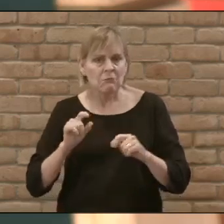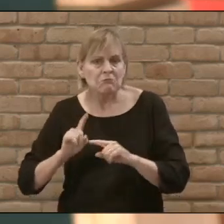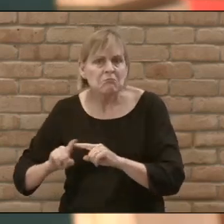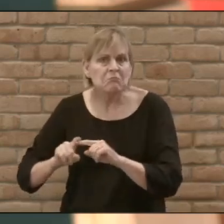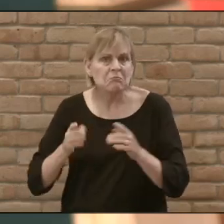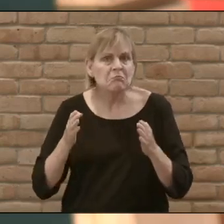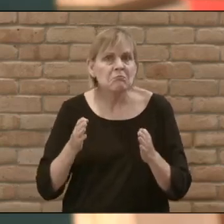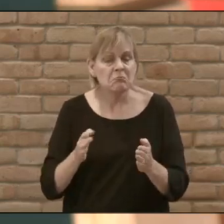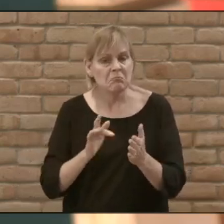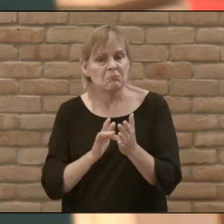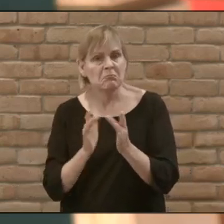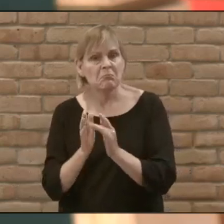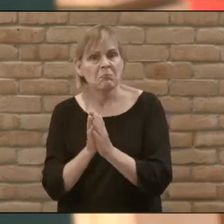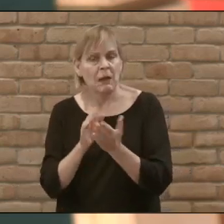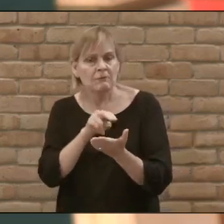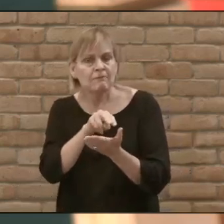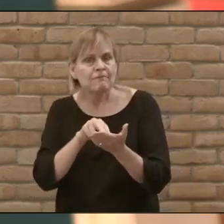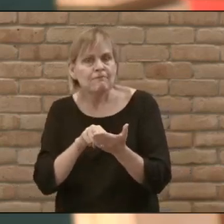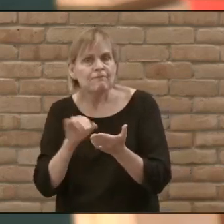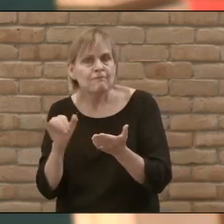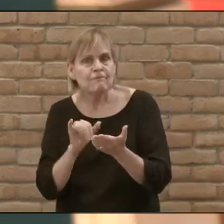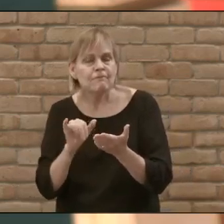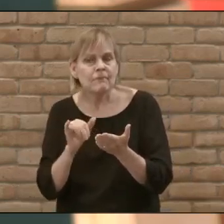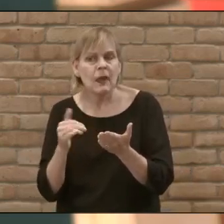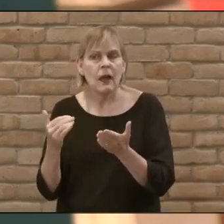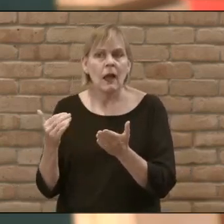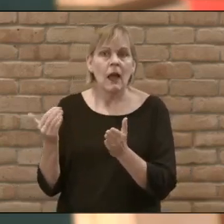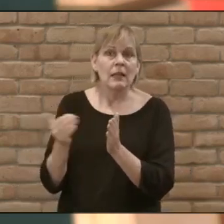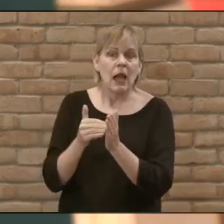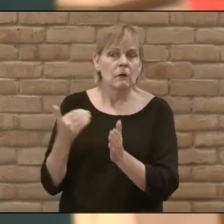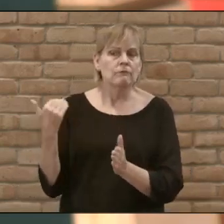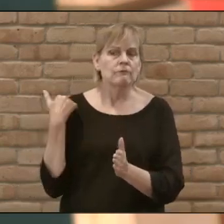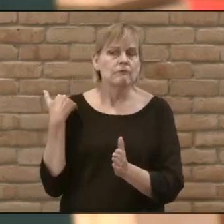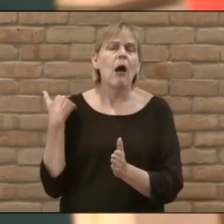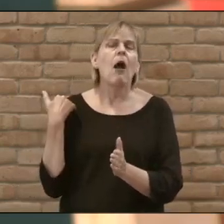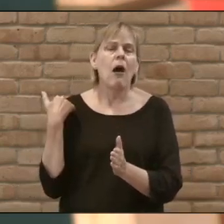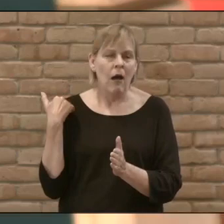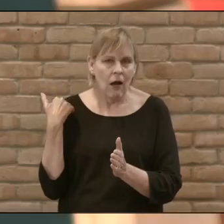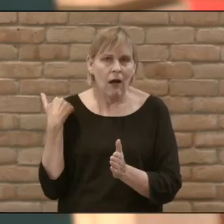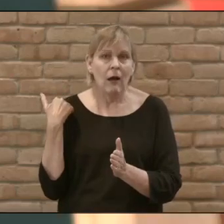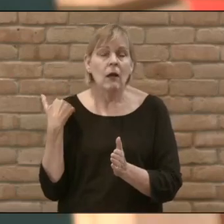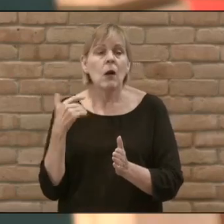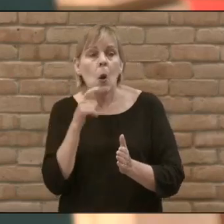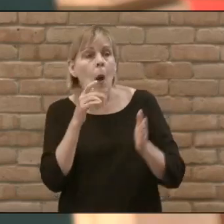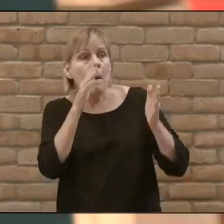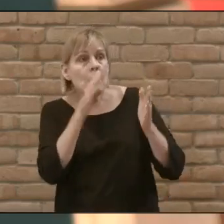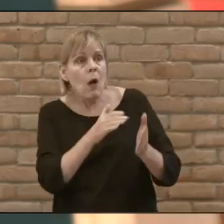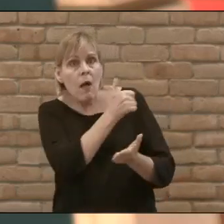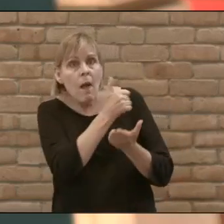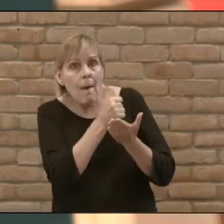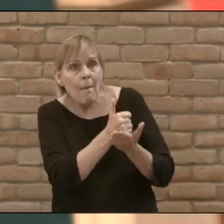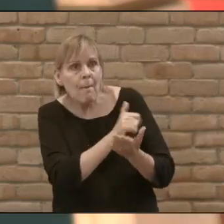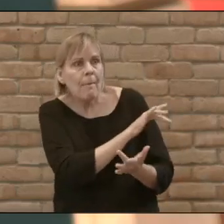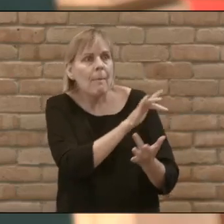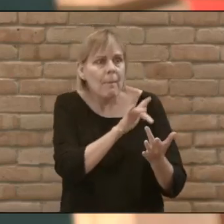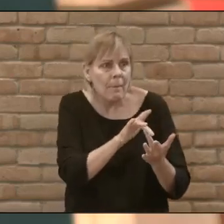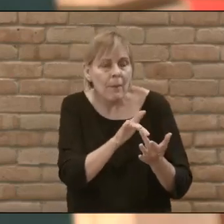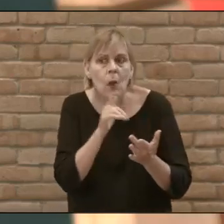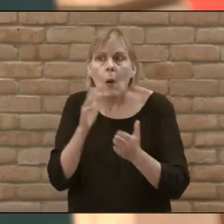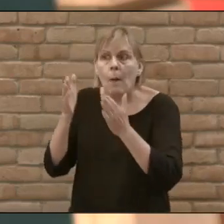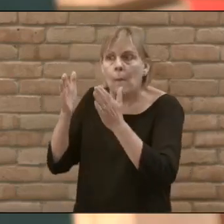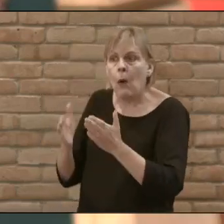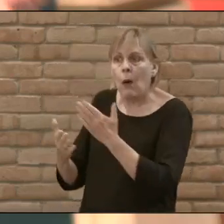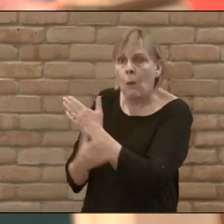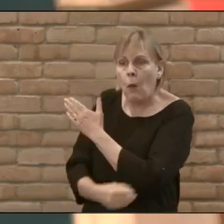we see this in scripture We get these reminders again and again To look out for the alien To care for